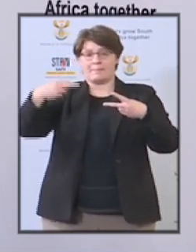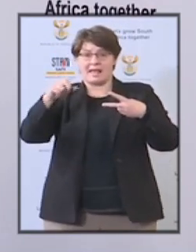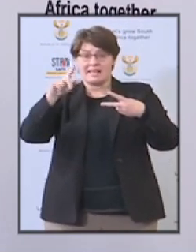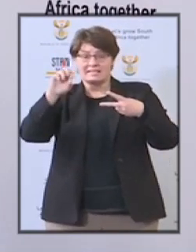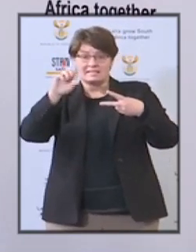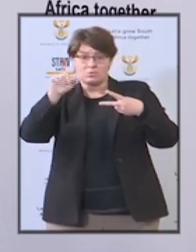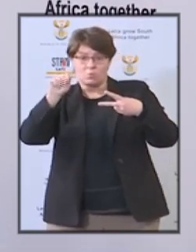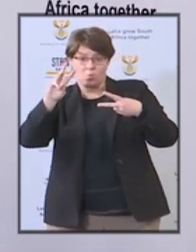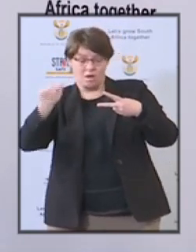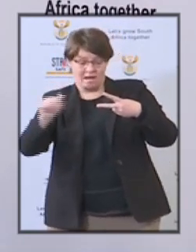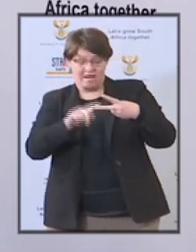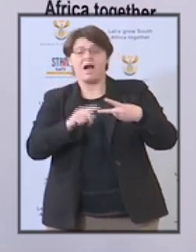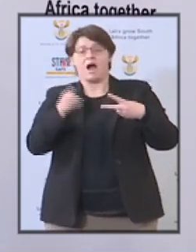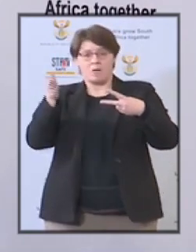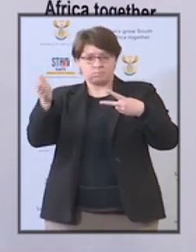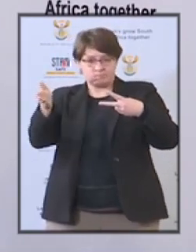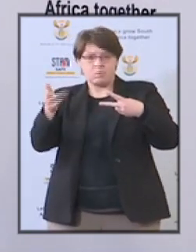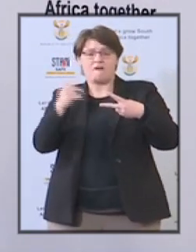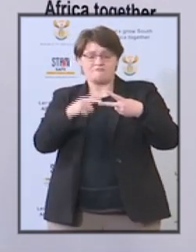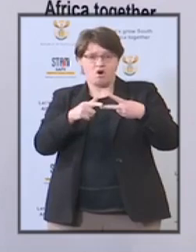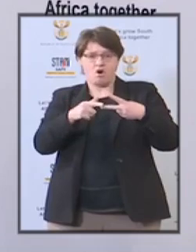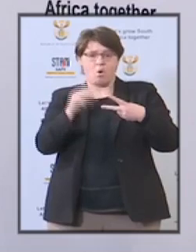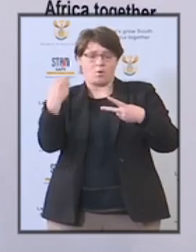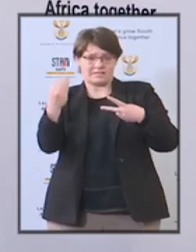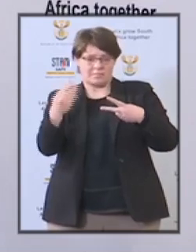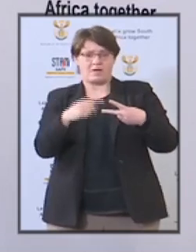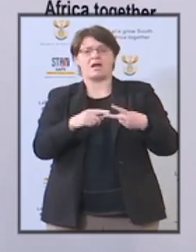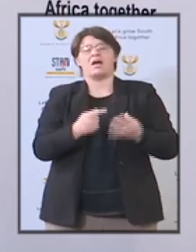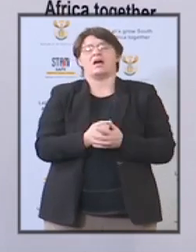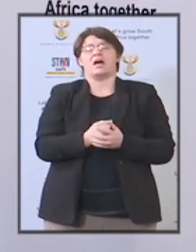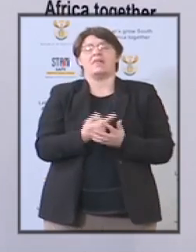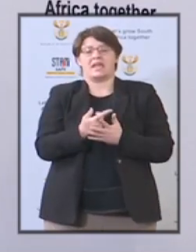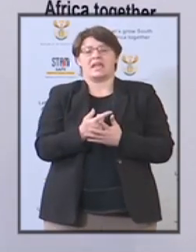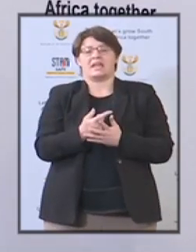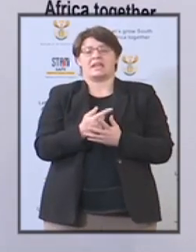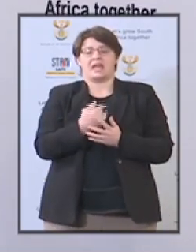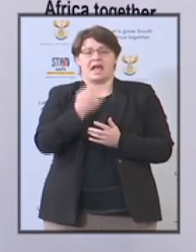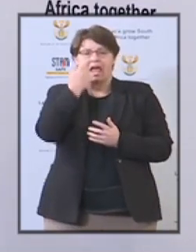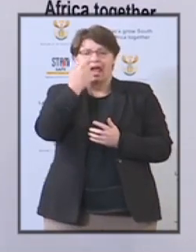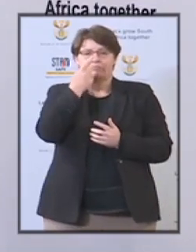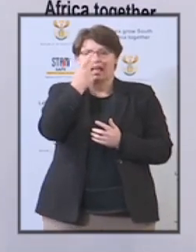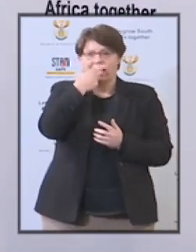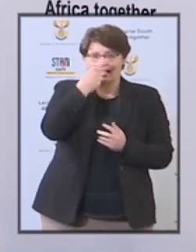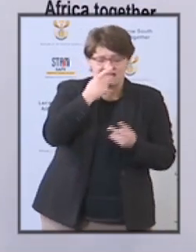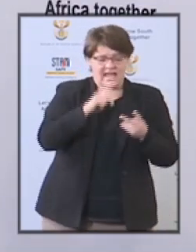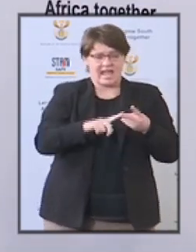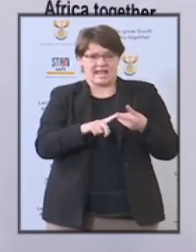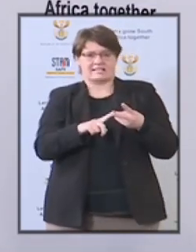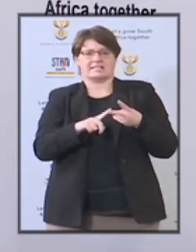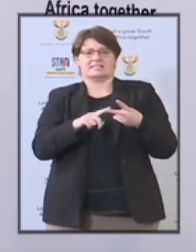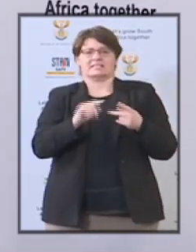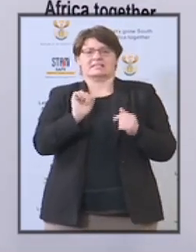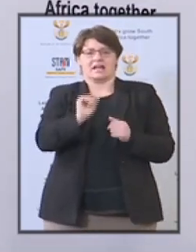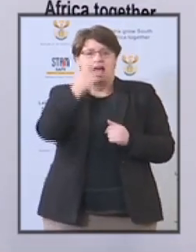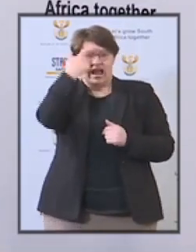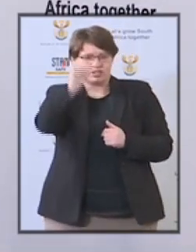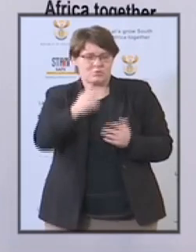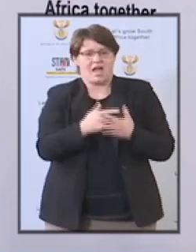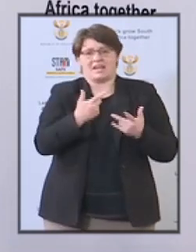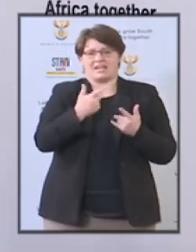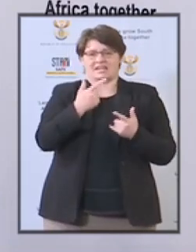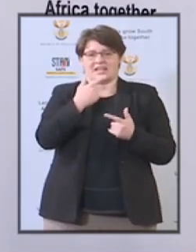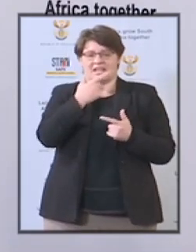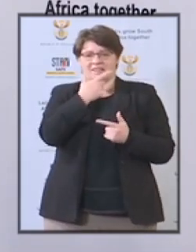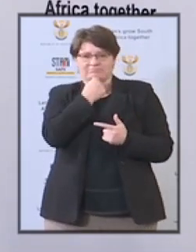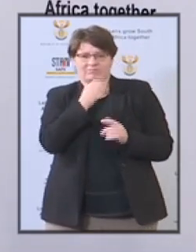language I'm assisted by Keta and Nicolette. Today's post-cabinet briefing will be addressed by Minister Ronald Lamola